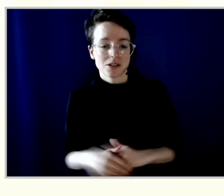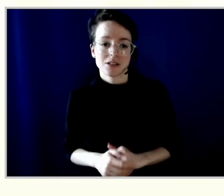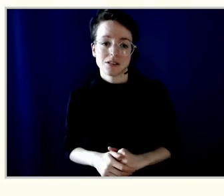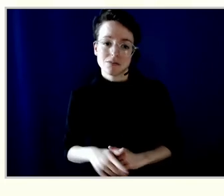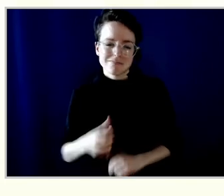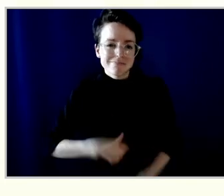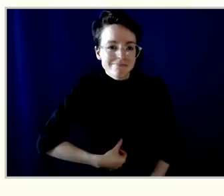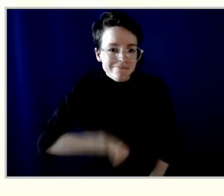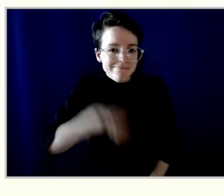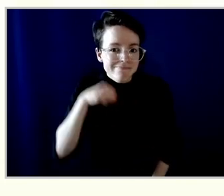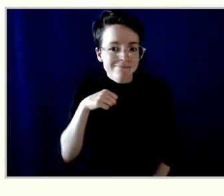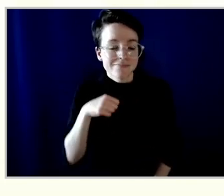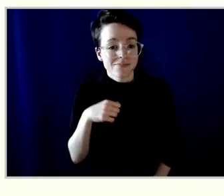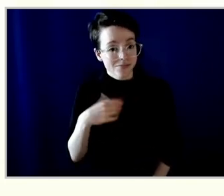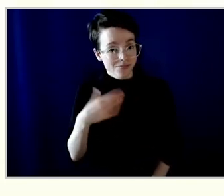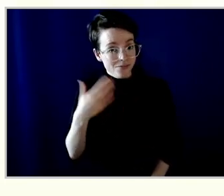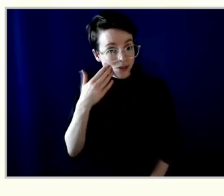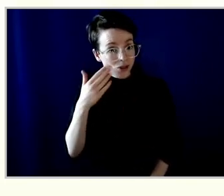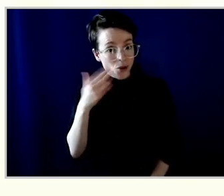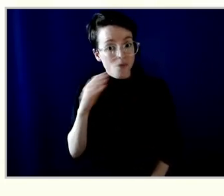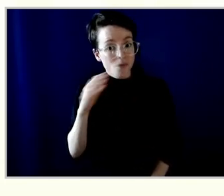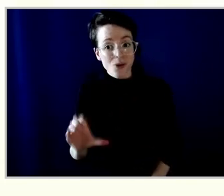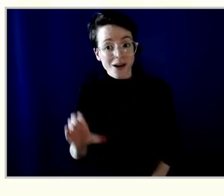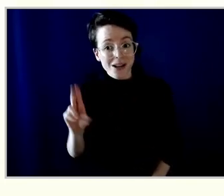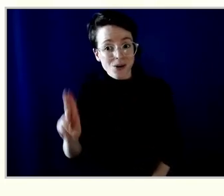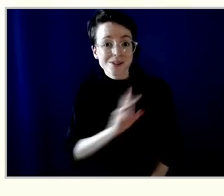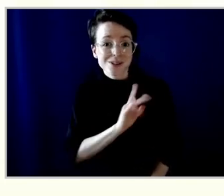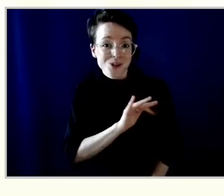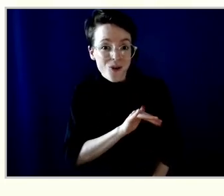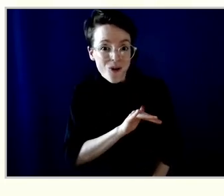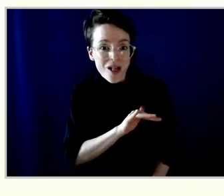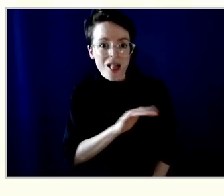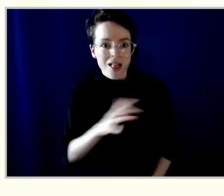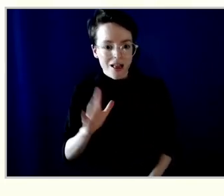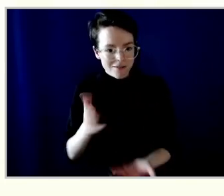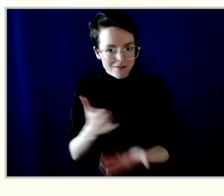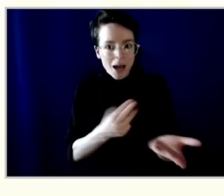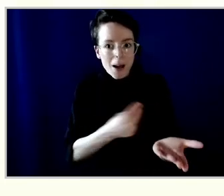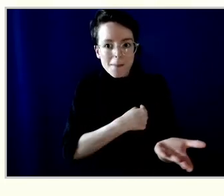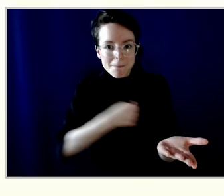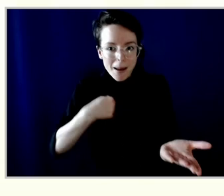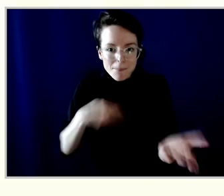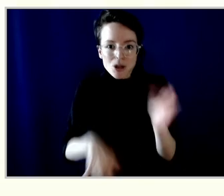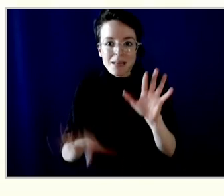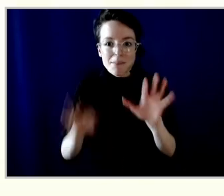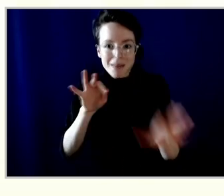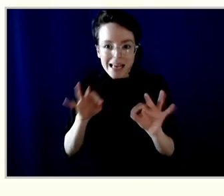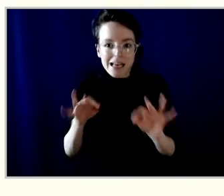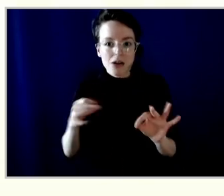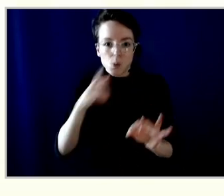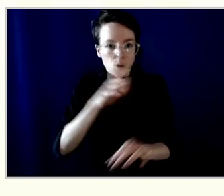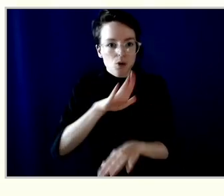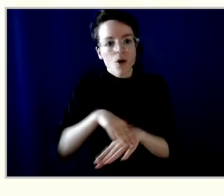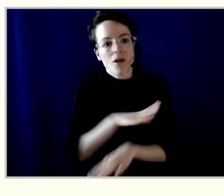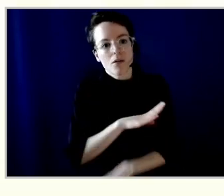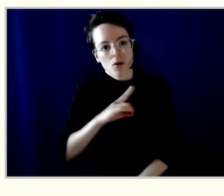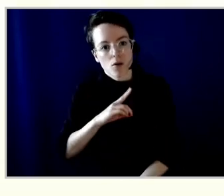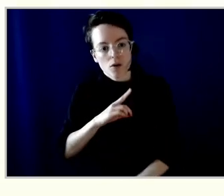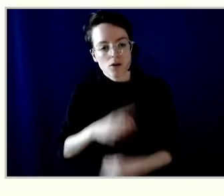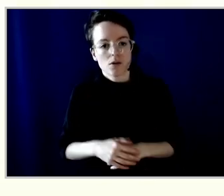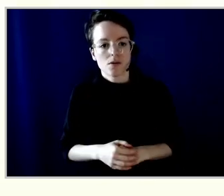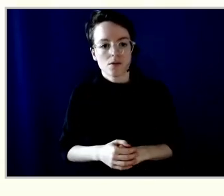institutions in Canada, our members elect us. And we are fortunate to have the diverse